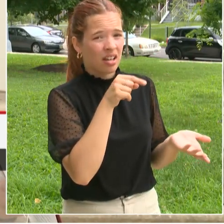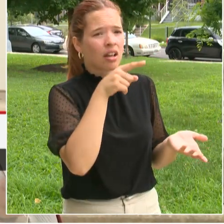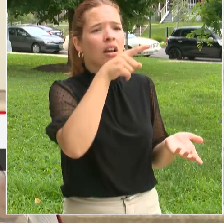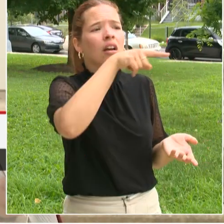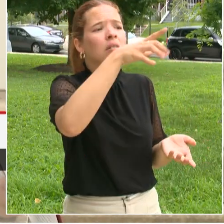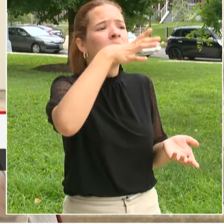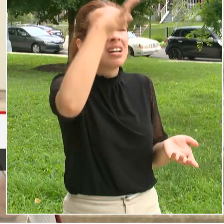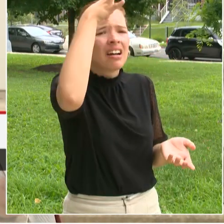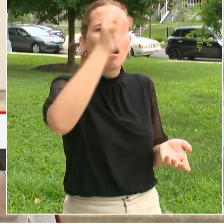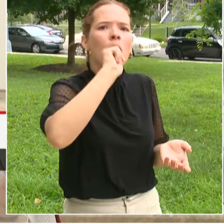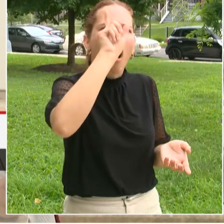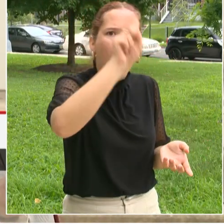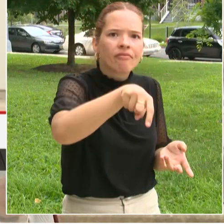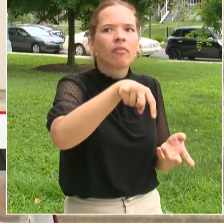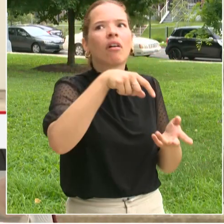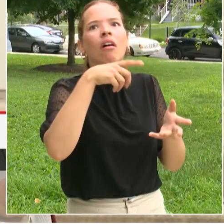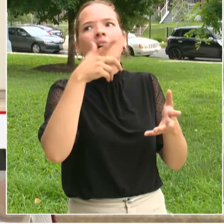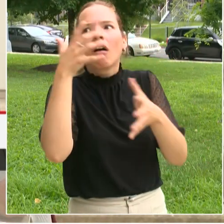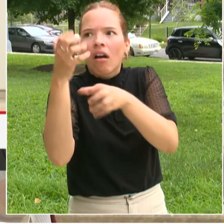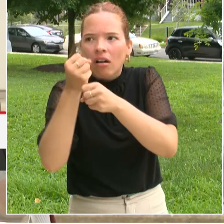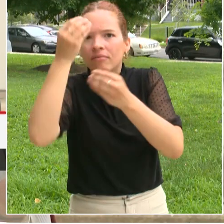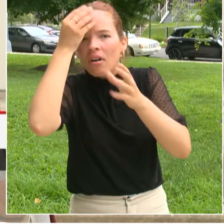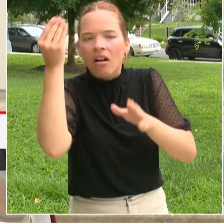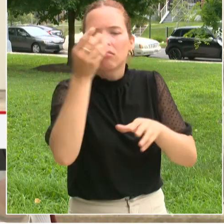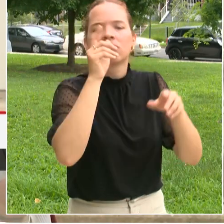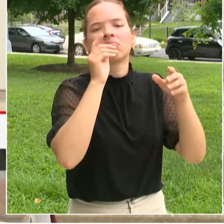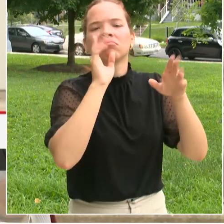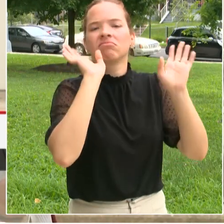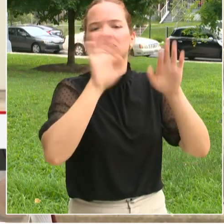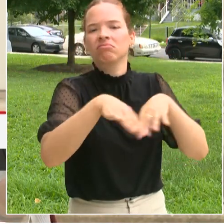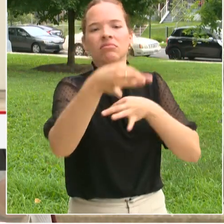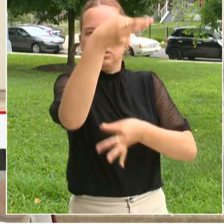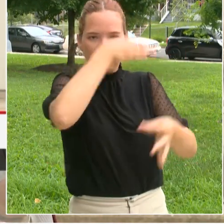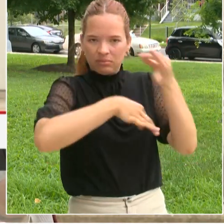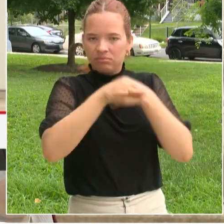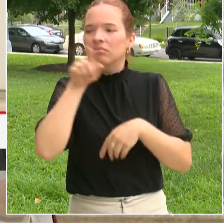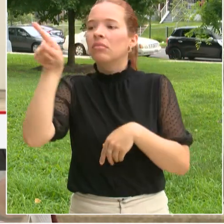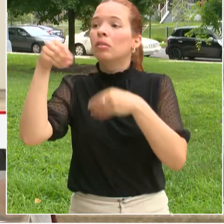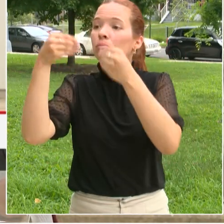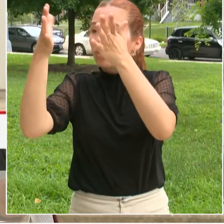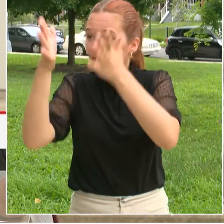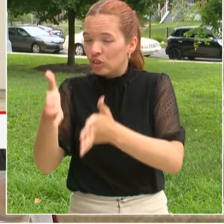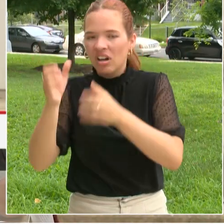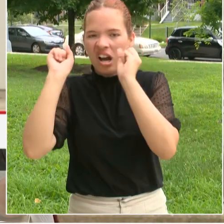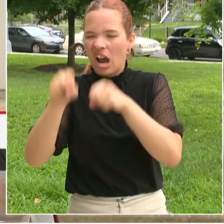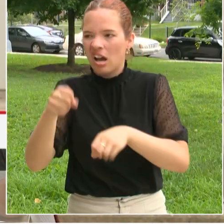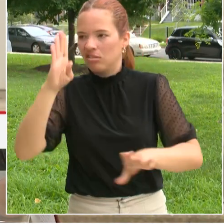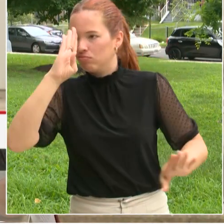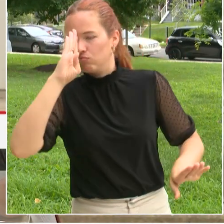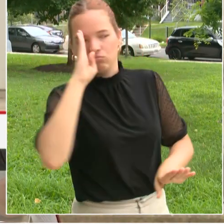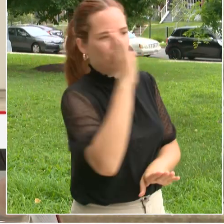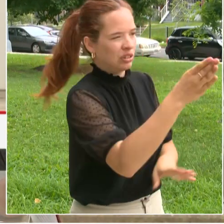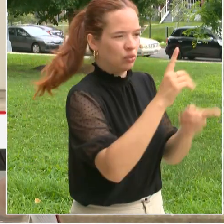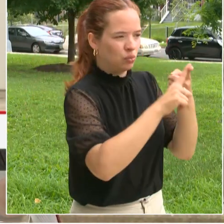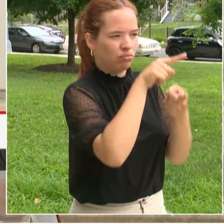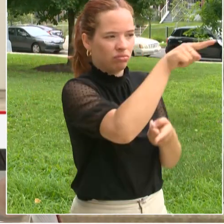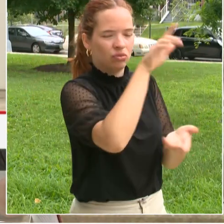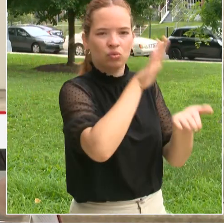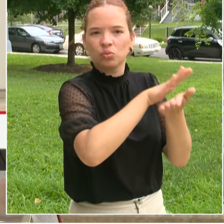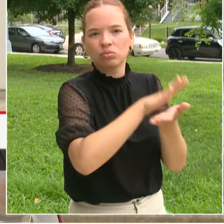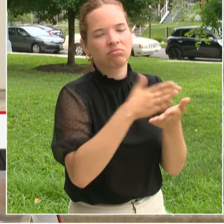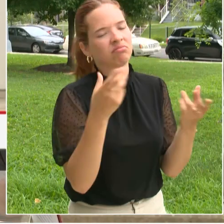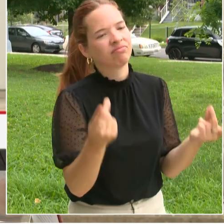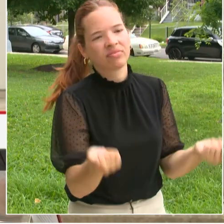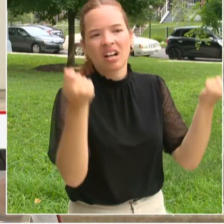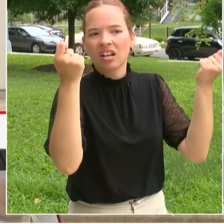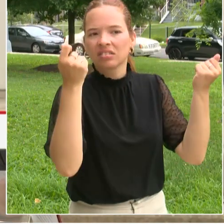provider portal. So it is for the person providing the vaccination to tell the school and DC Health